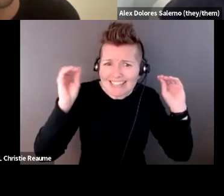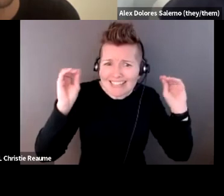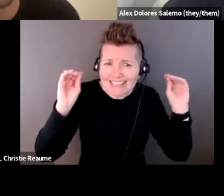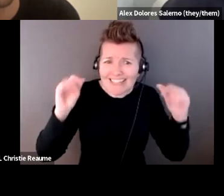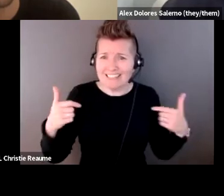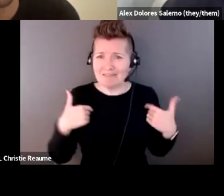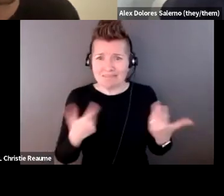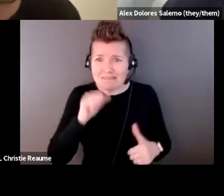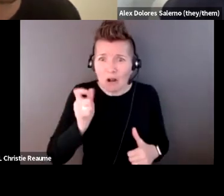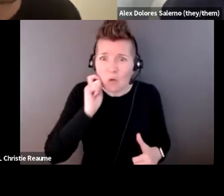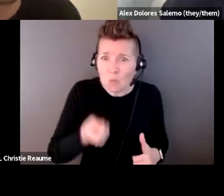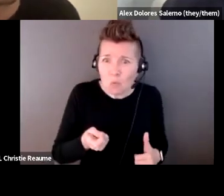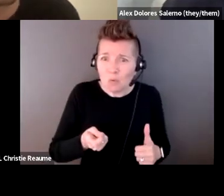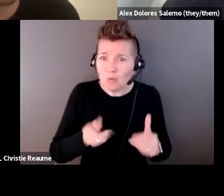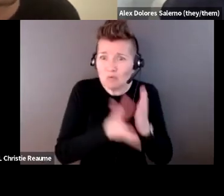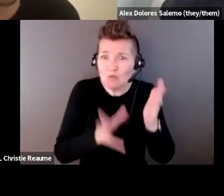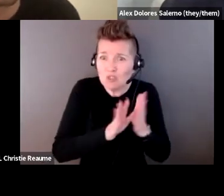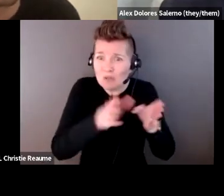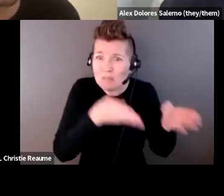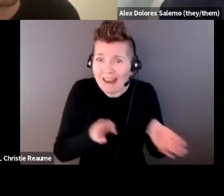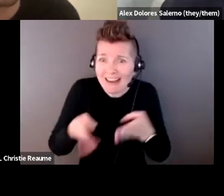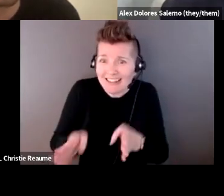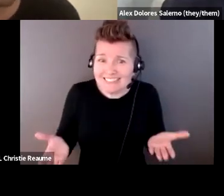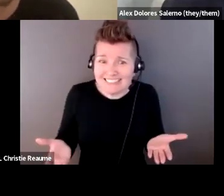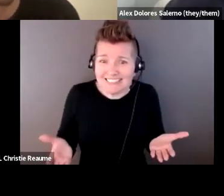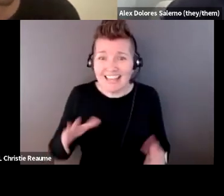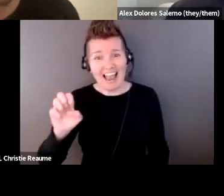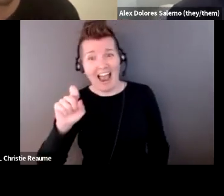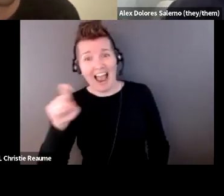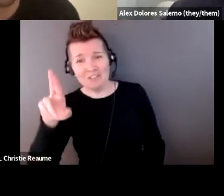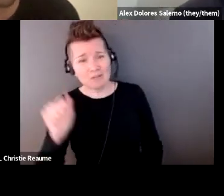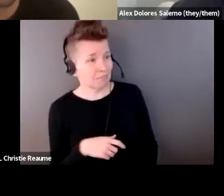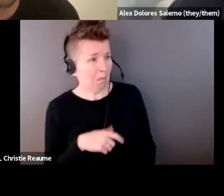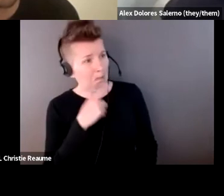to shit your pants, but, uh, as it was like, um,